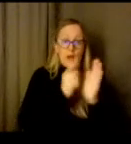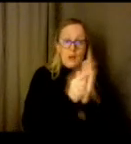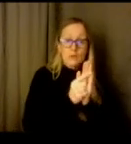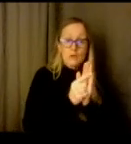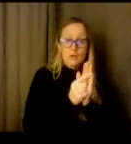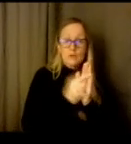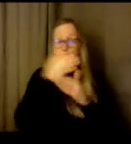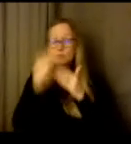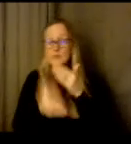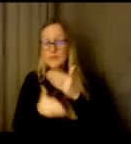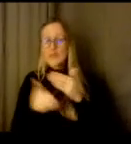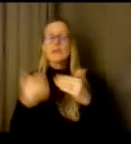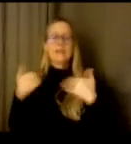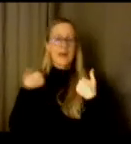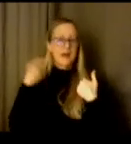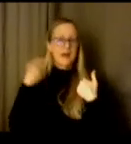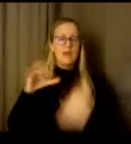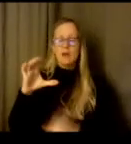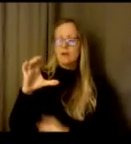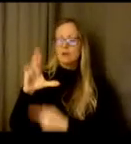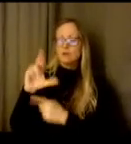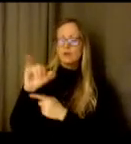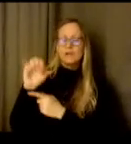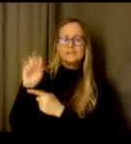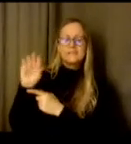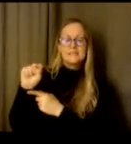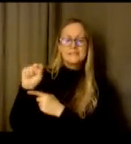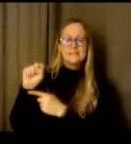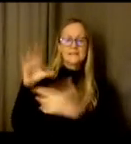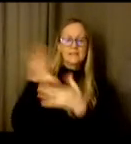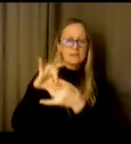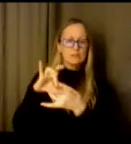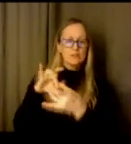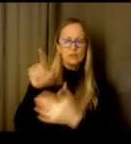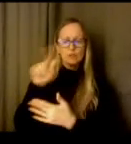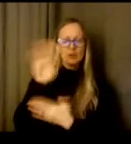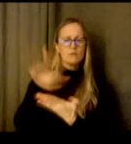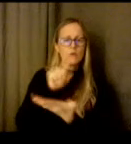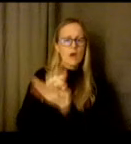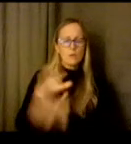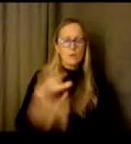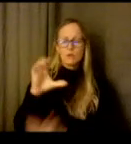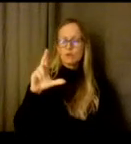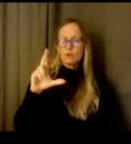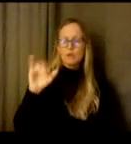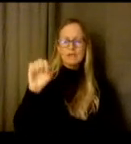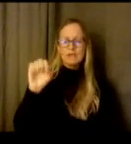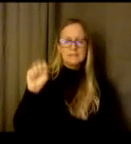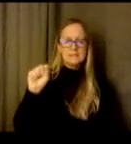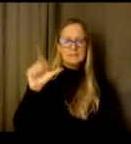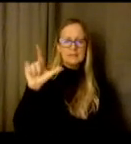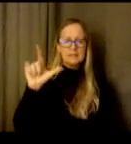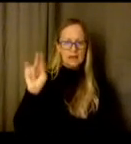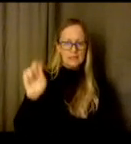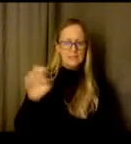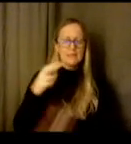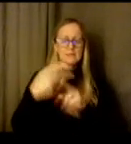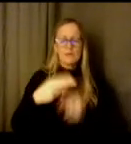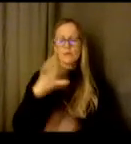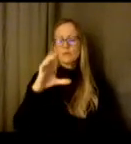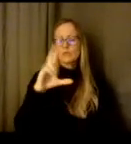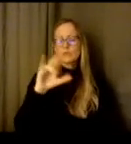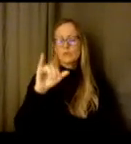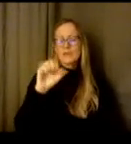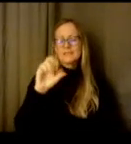is that crisis connections um 24-hour crisis line crisisconnections.org in addition for those